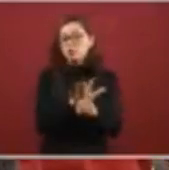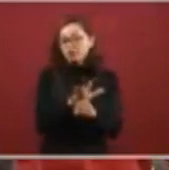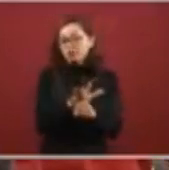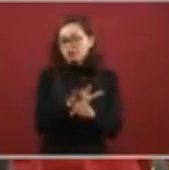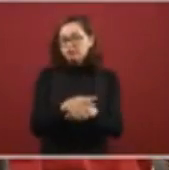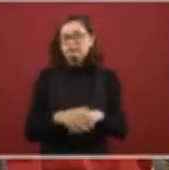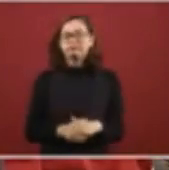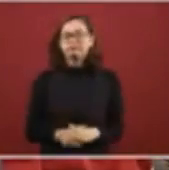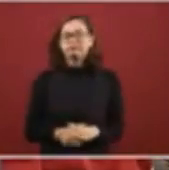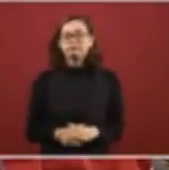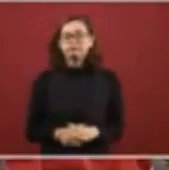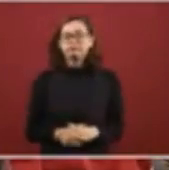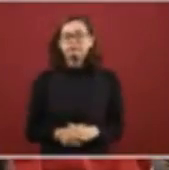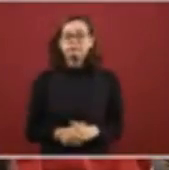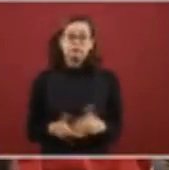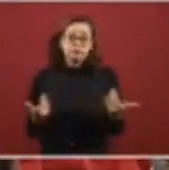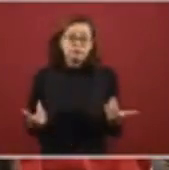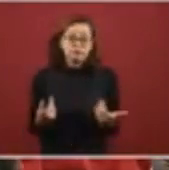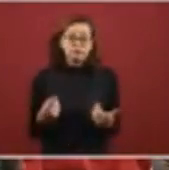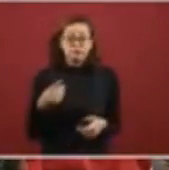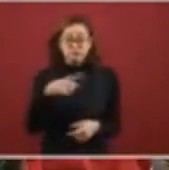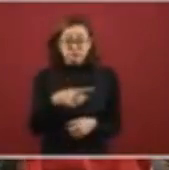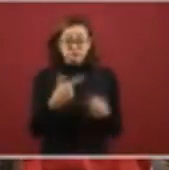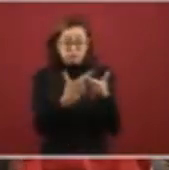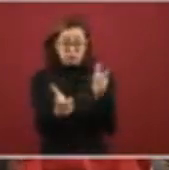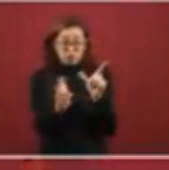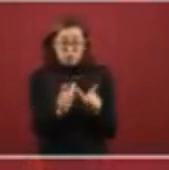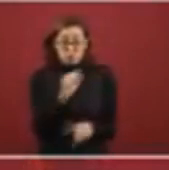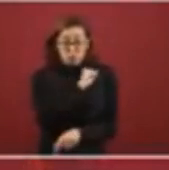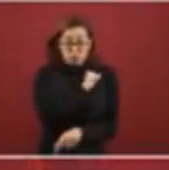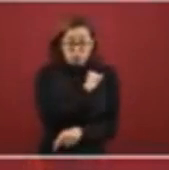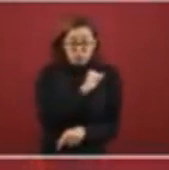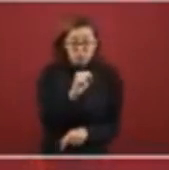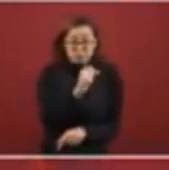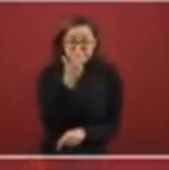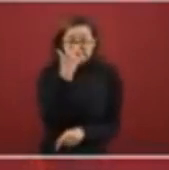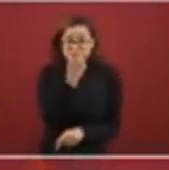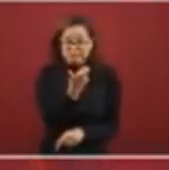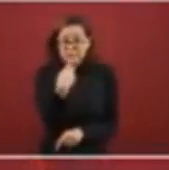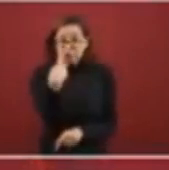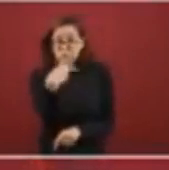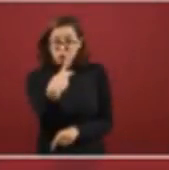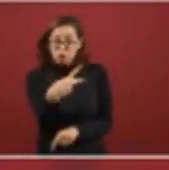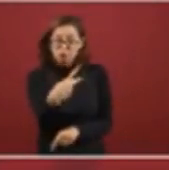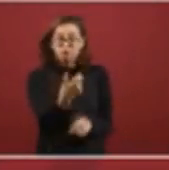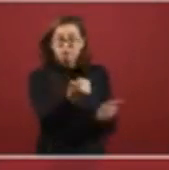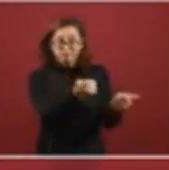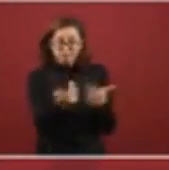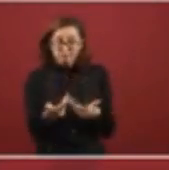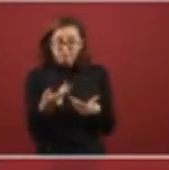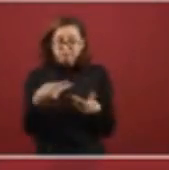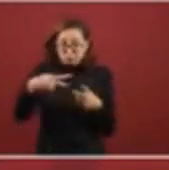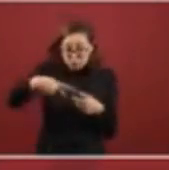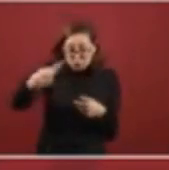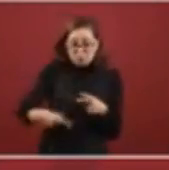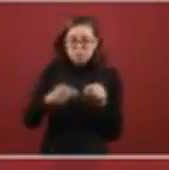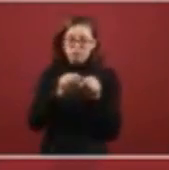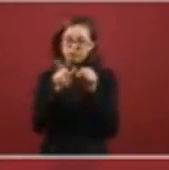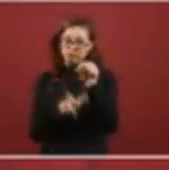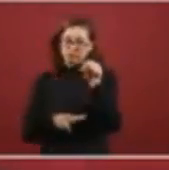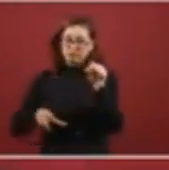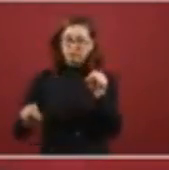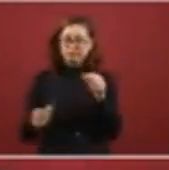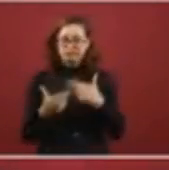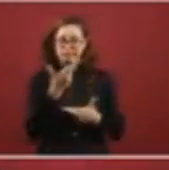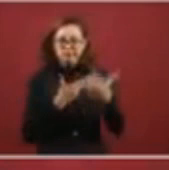active members or the funds of that